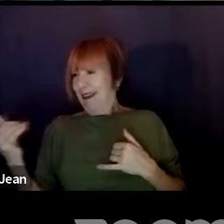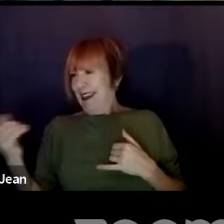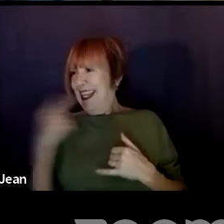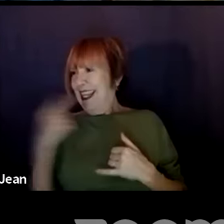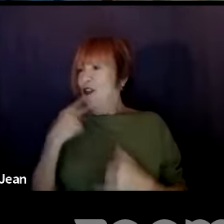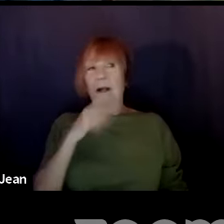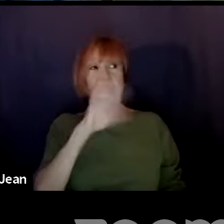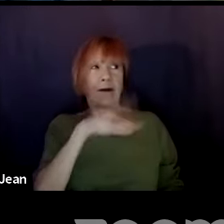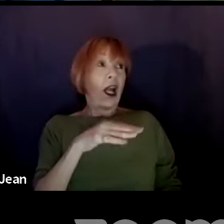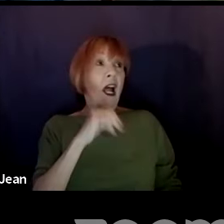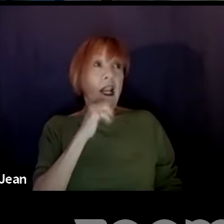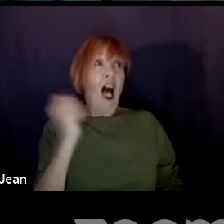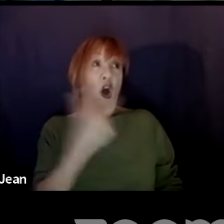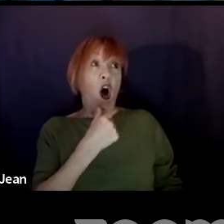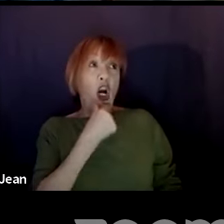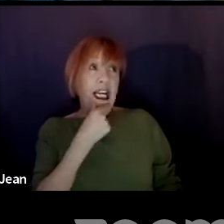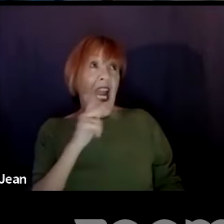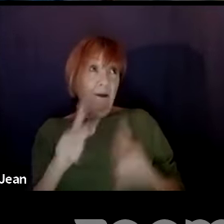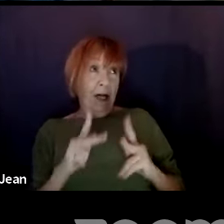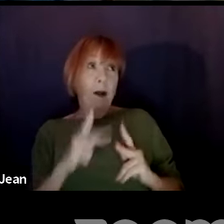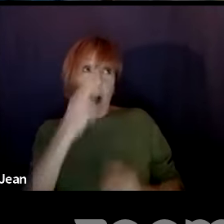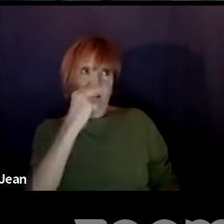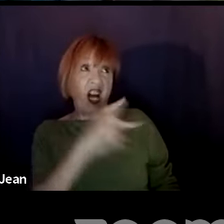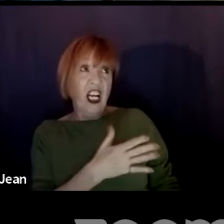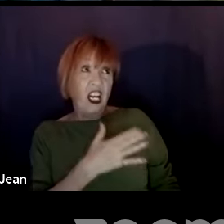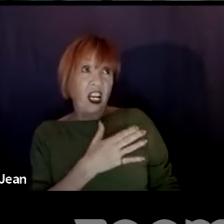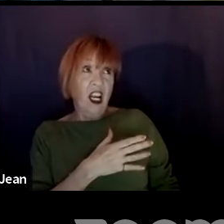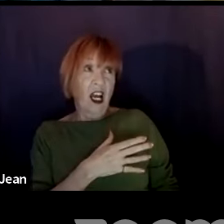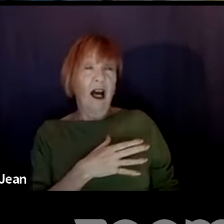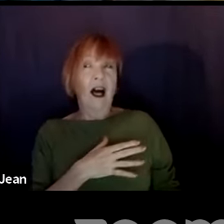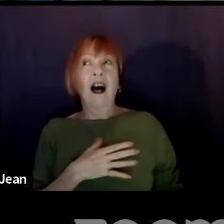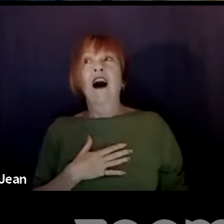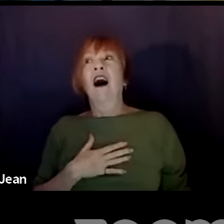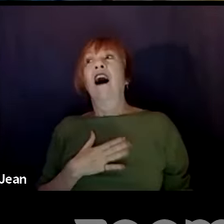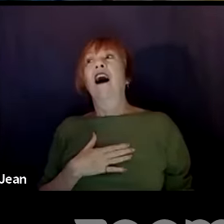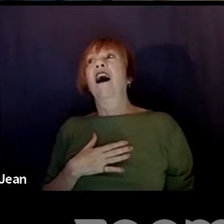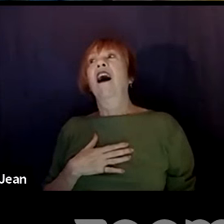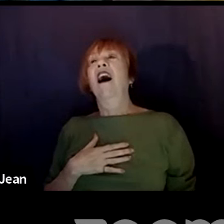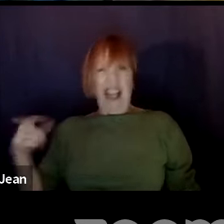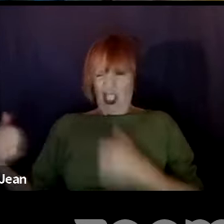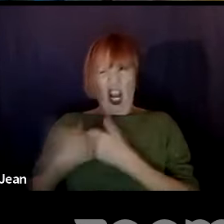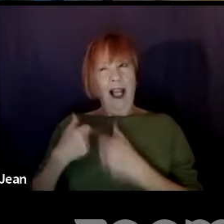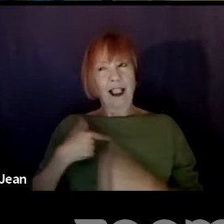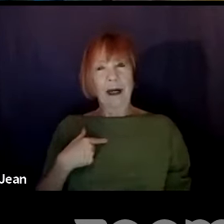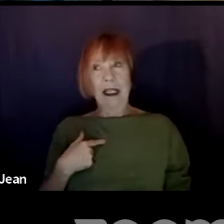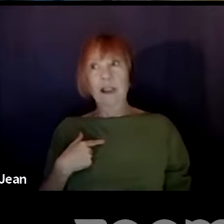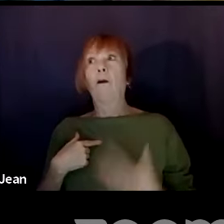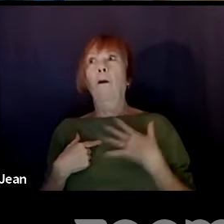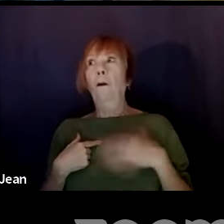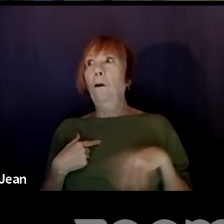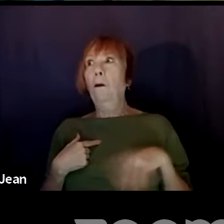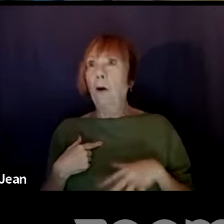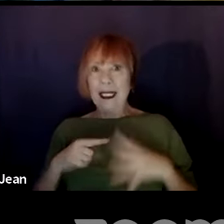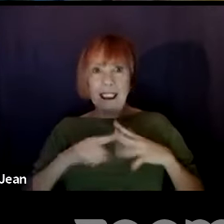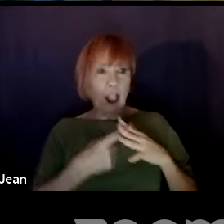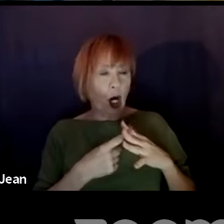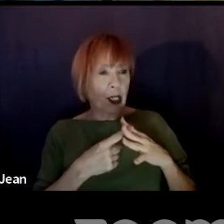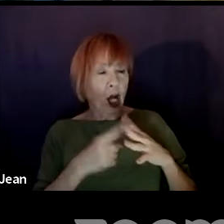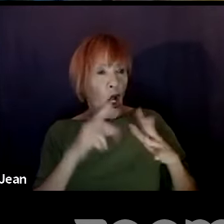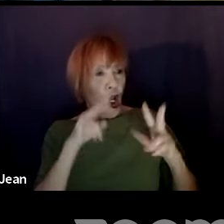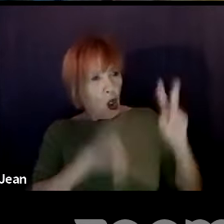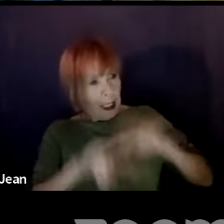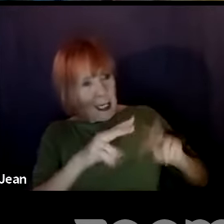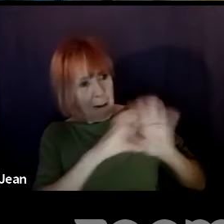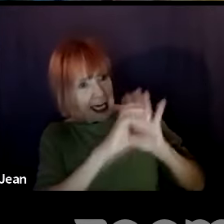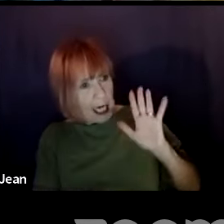he really challenged me. And I appreciated that because then I started to look at my, you know, characters that were LGBT and, and say,